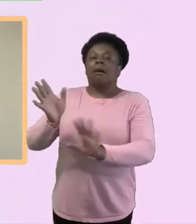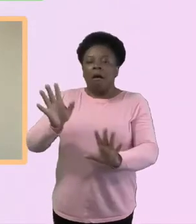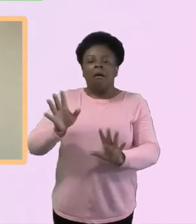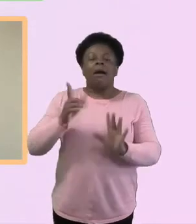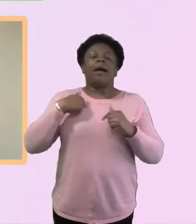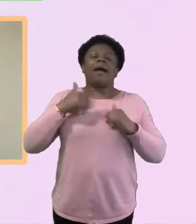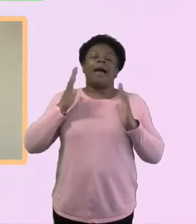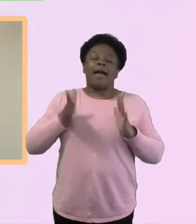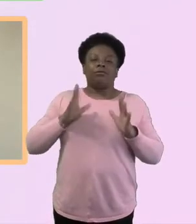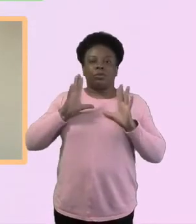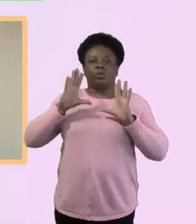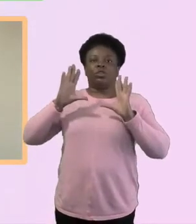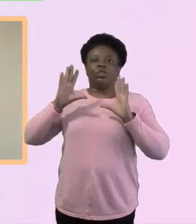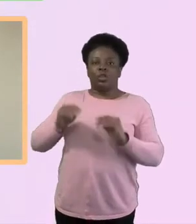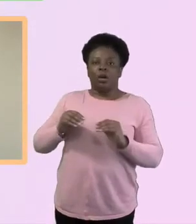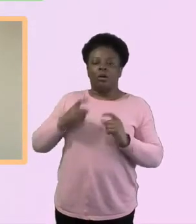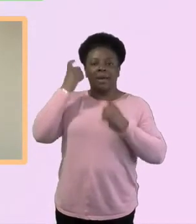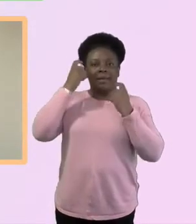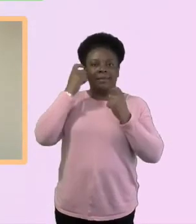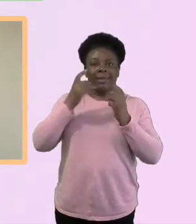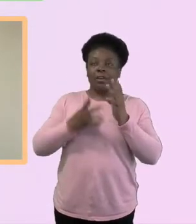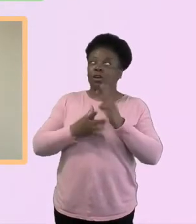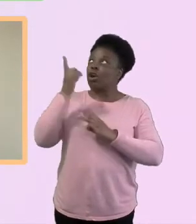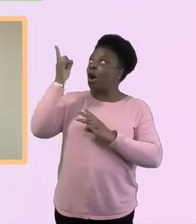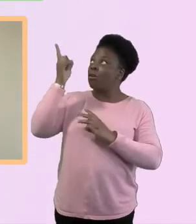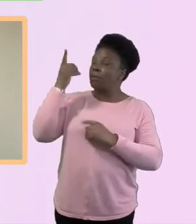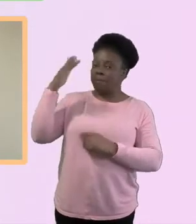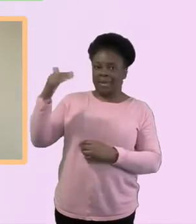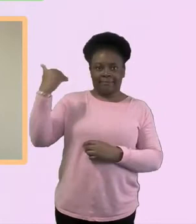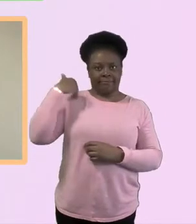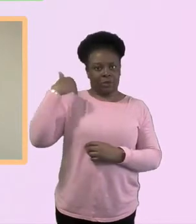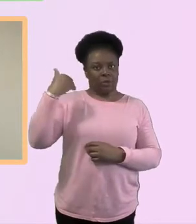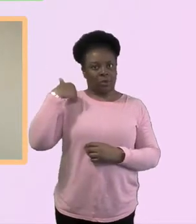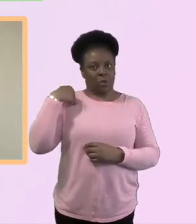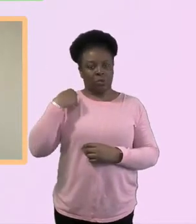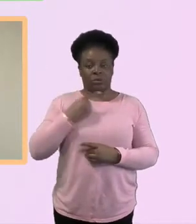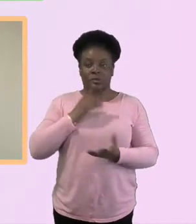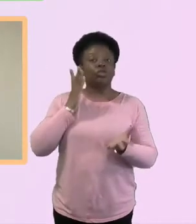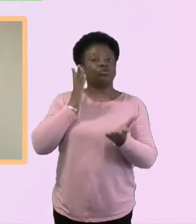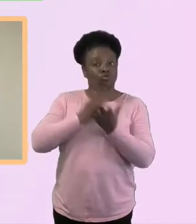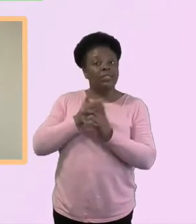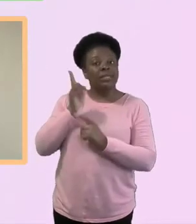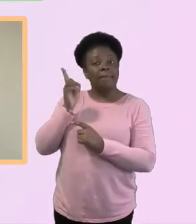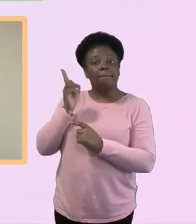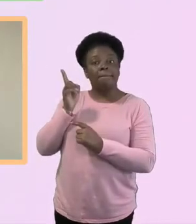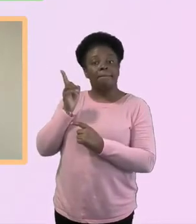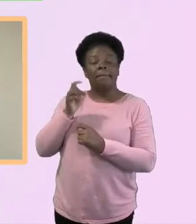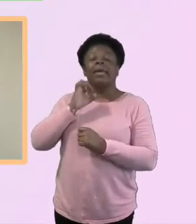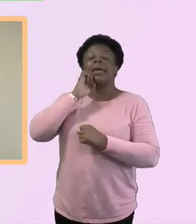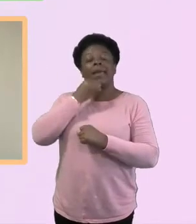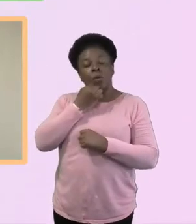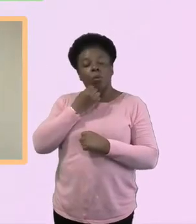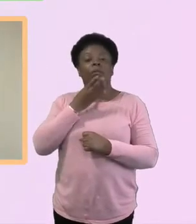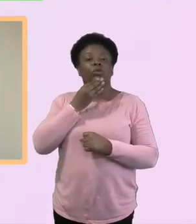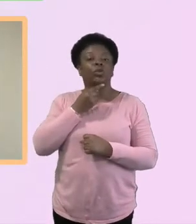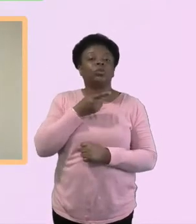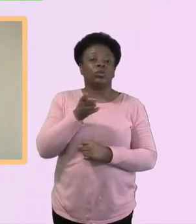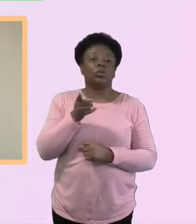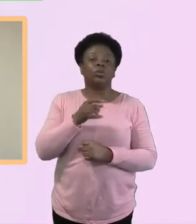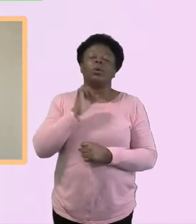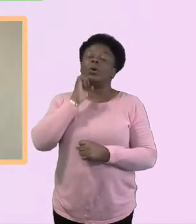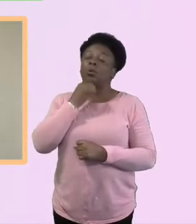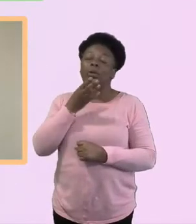And then just show up, whatever he says, show up and do it. trust that if he's called, if he's spoken, he's going to work through you. He's going to use you mightily,